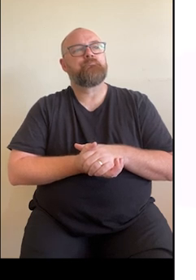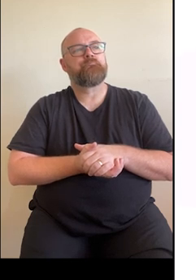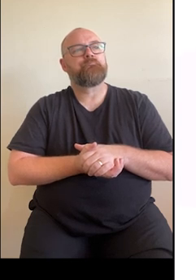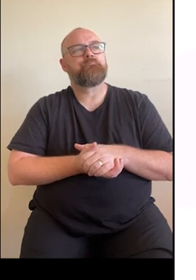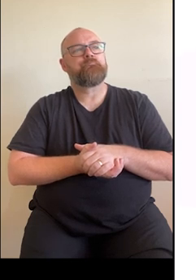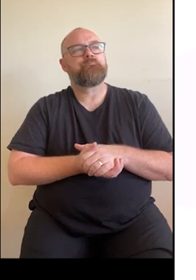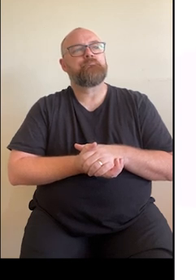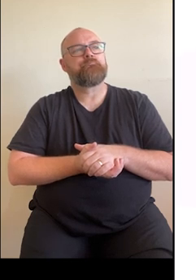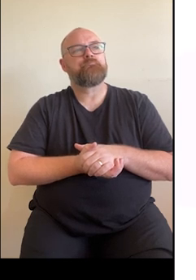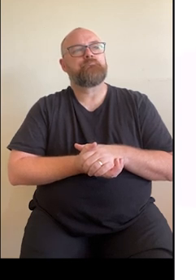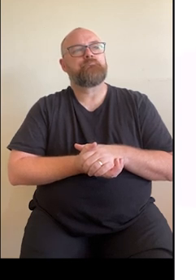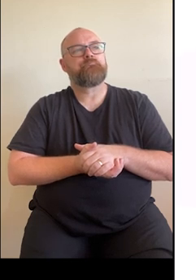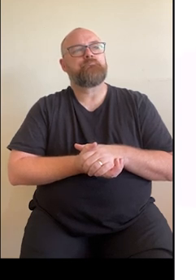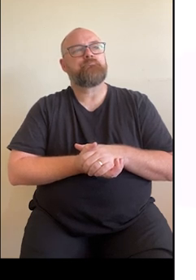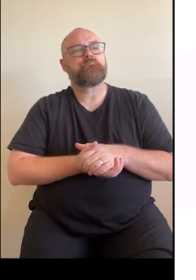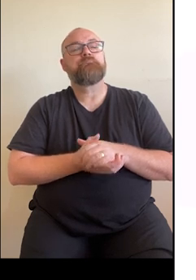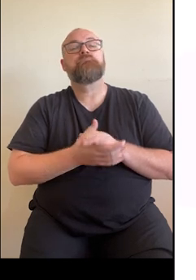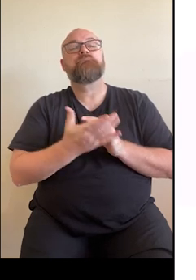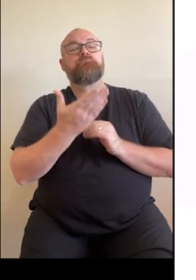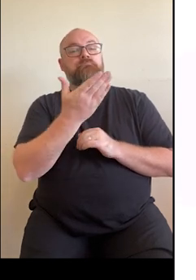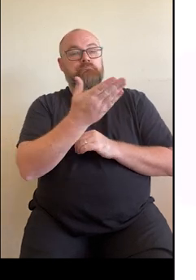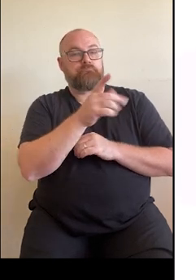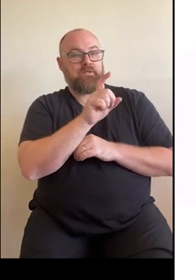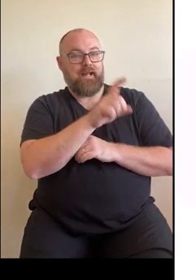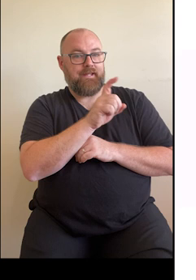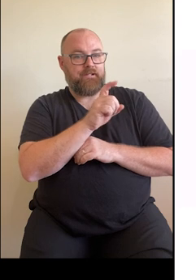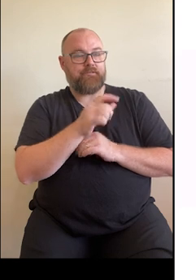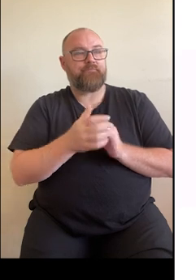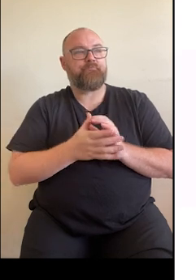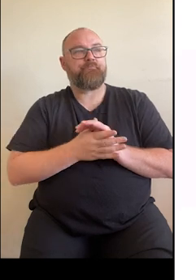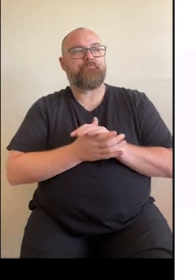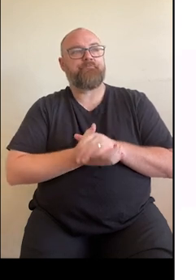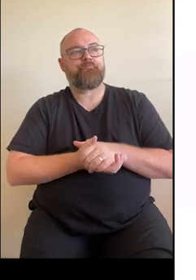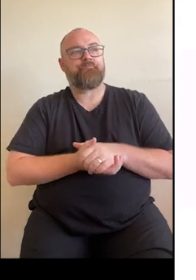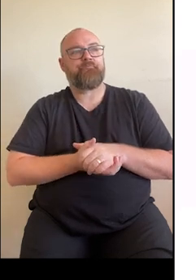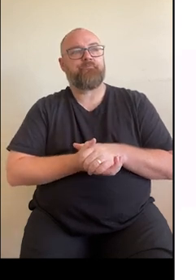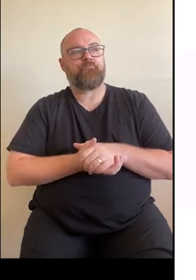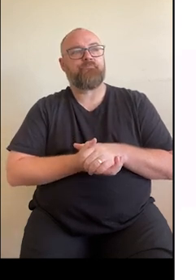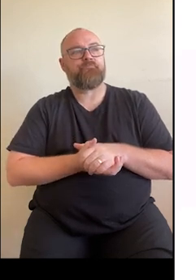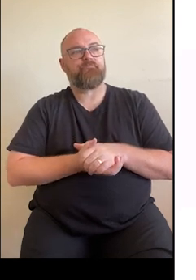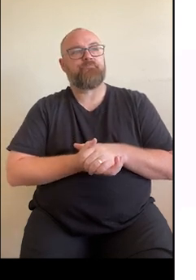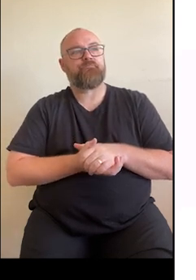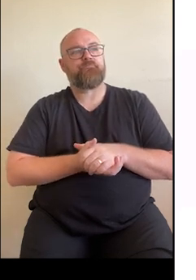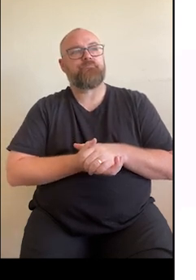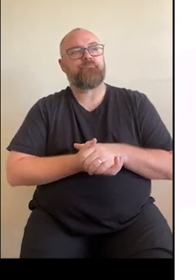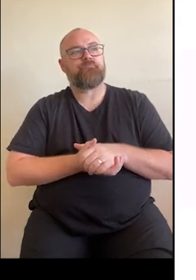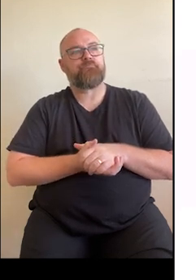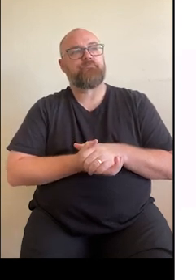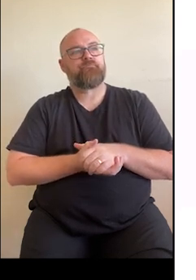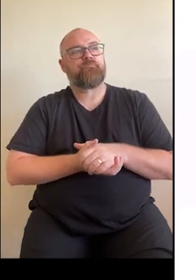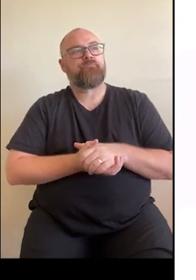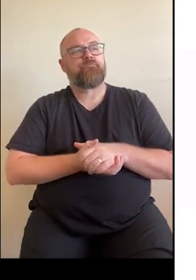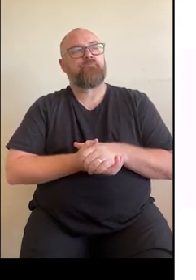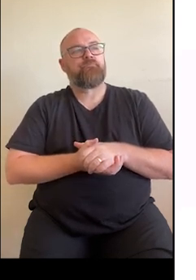And then you just click on allergies and adverse reactions and medicines information tile.